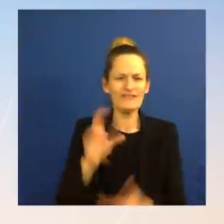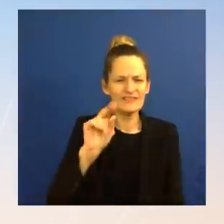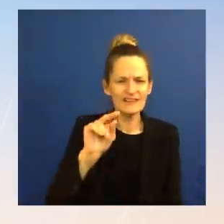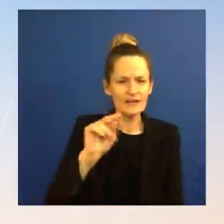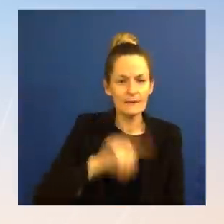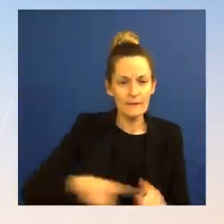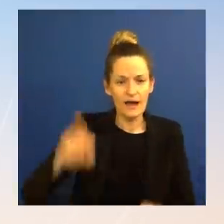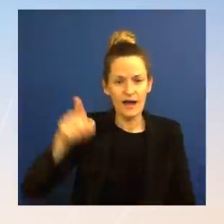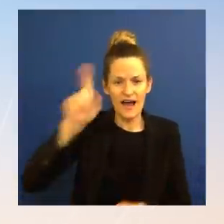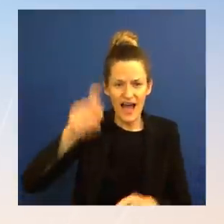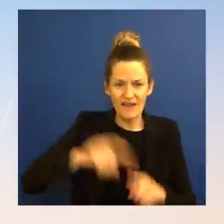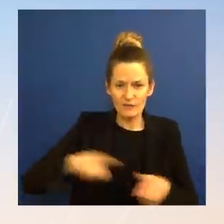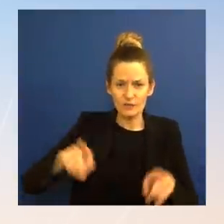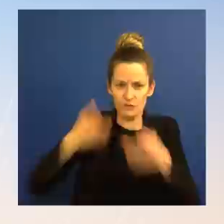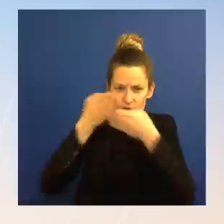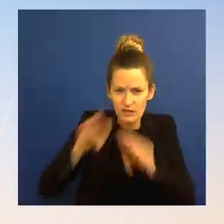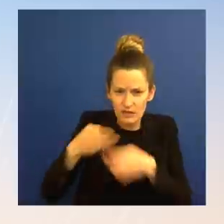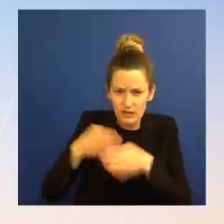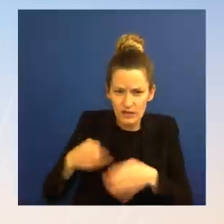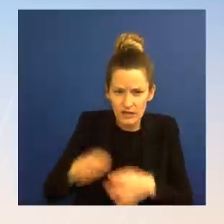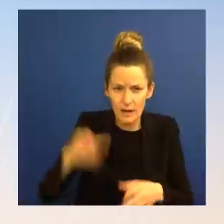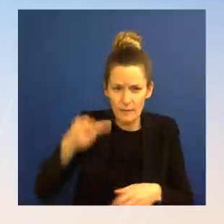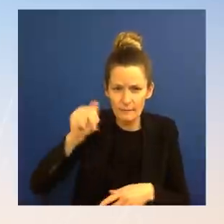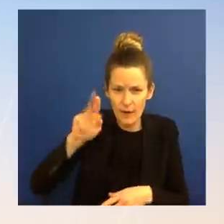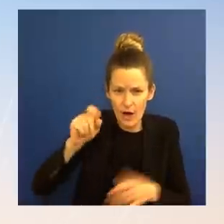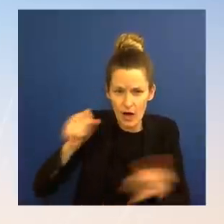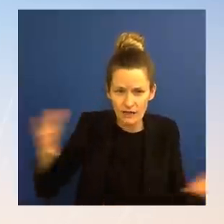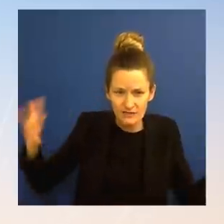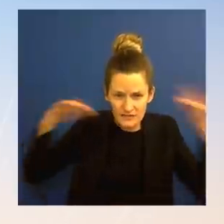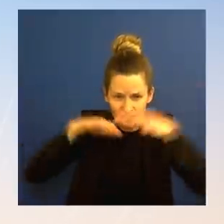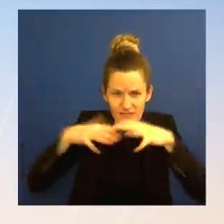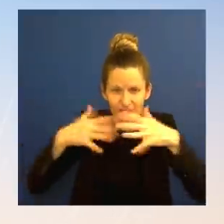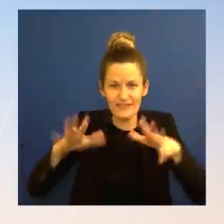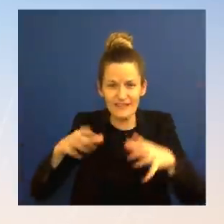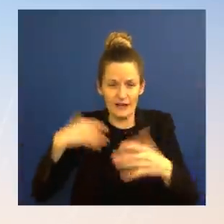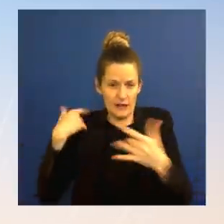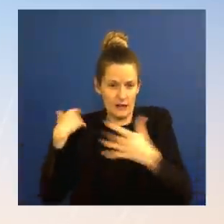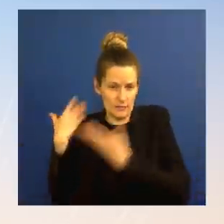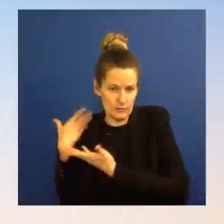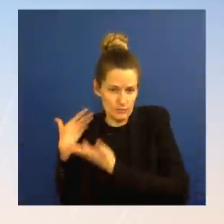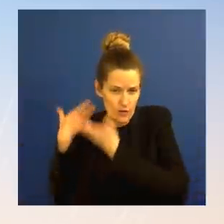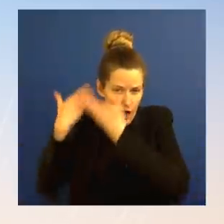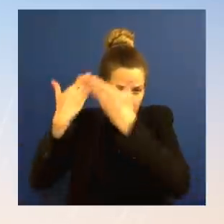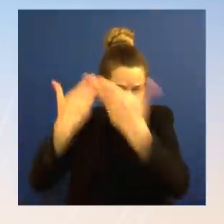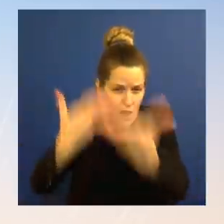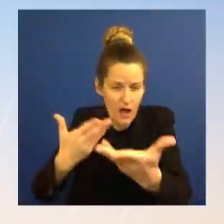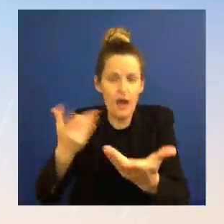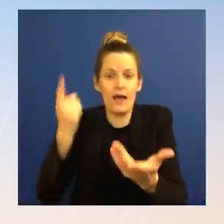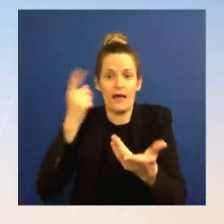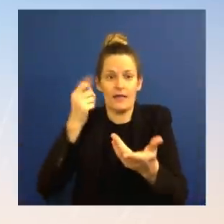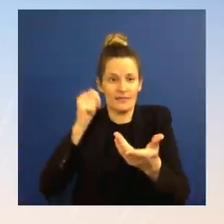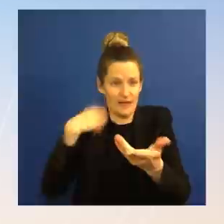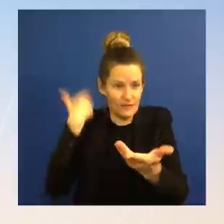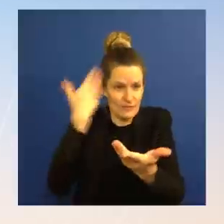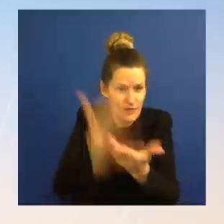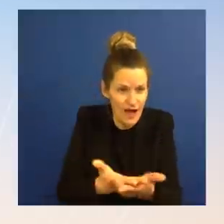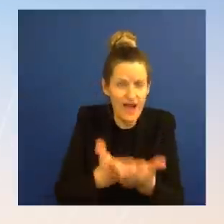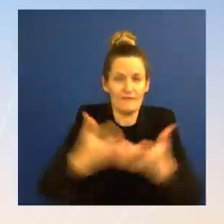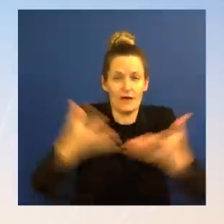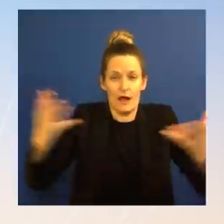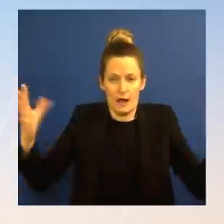put those planes back together. You have to ensure that there's they can be safely moved through the course of a